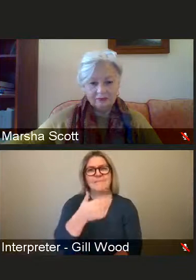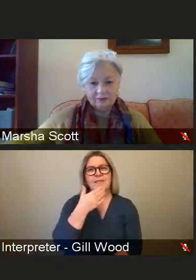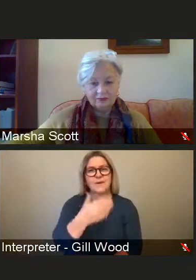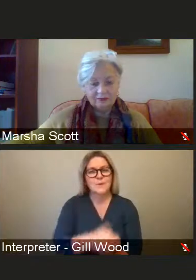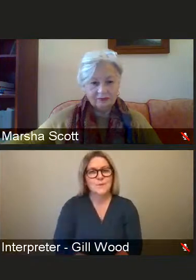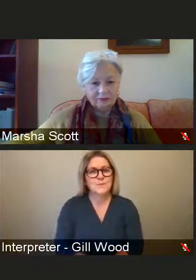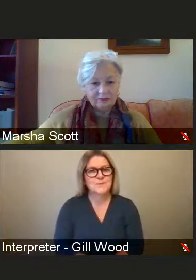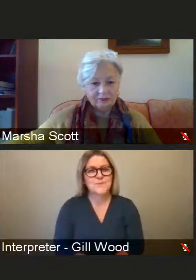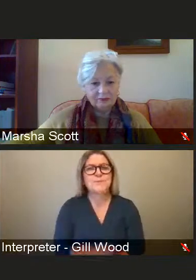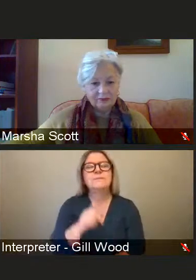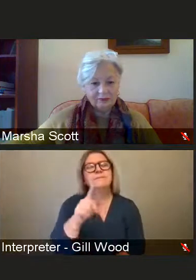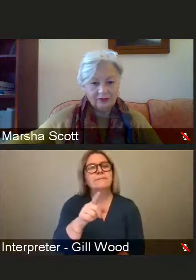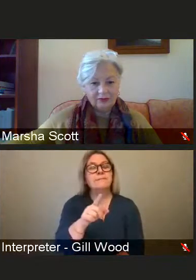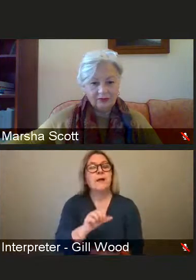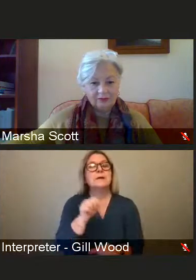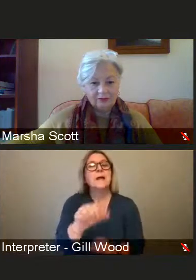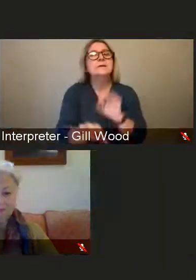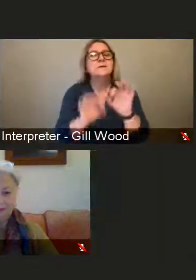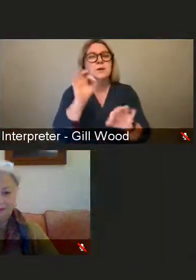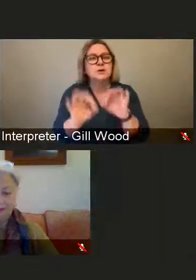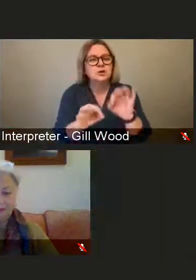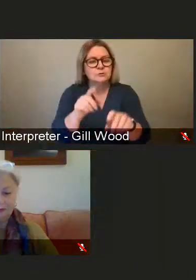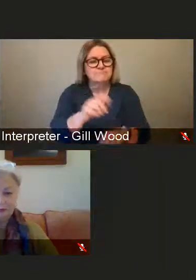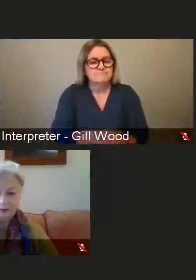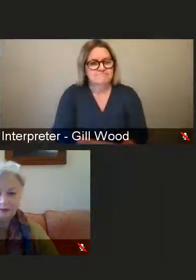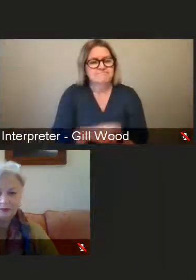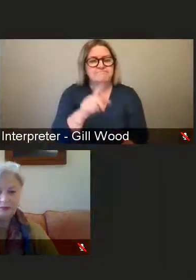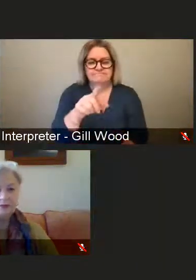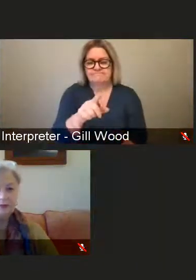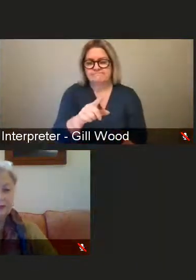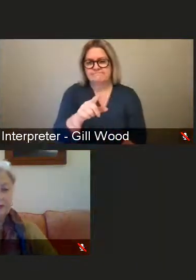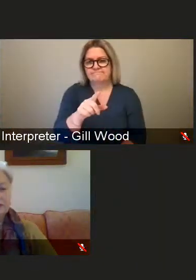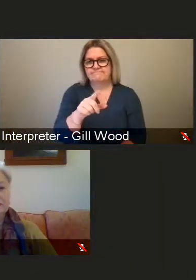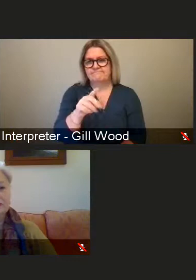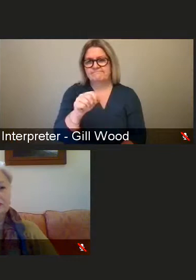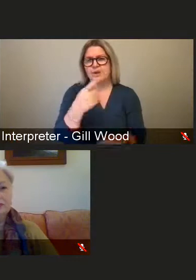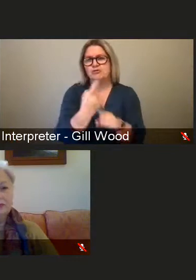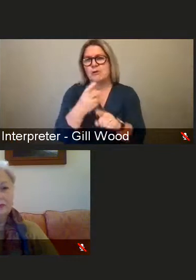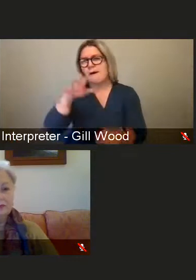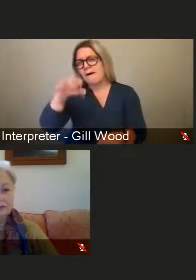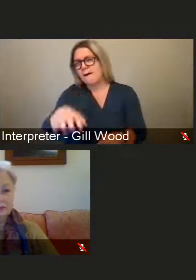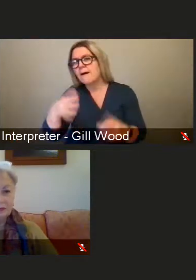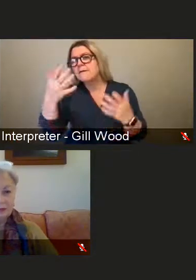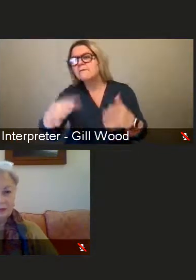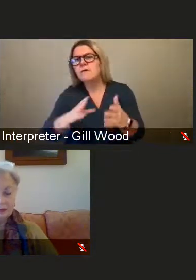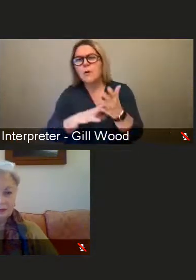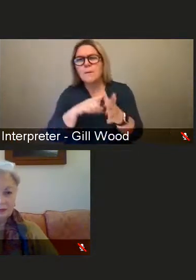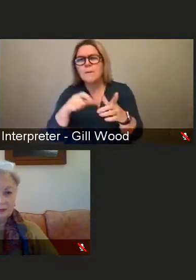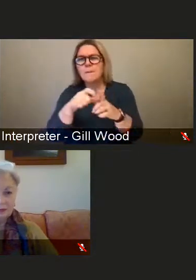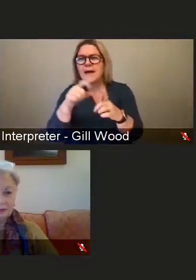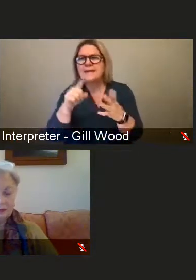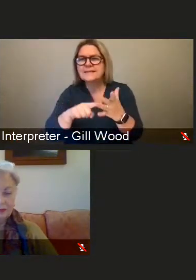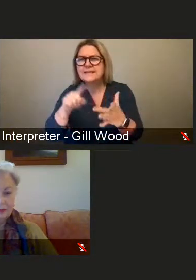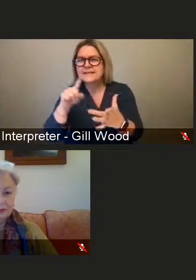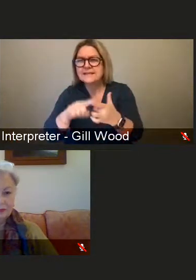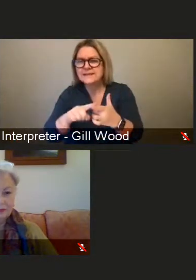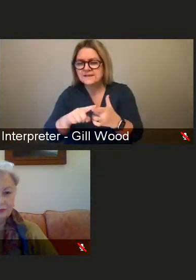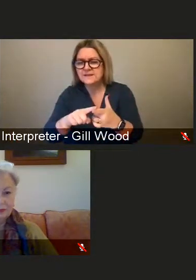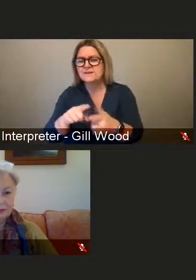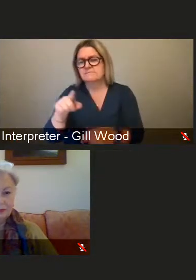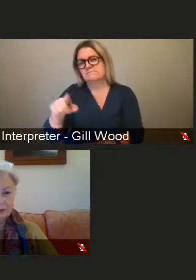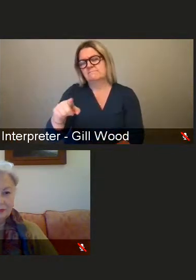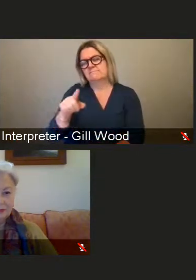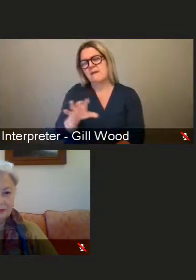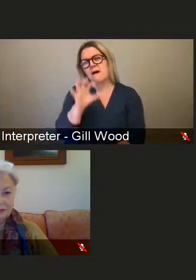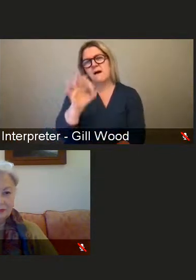here as well that I was going to bring up, and the question in the chat is from Maddie Ridge, and she said, what do you think about the recent